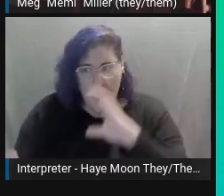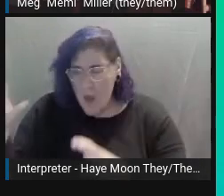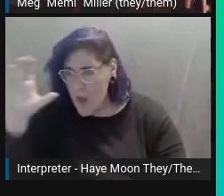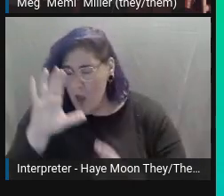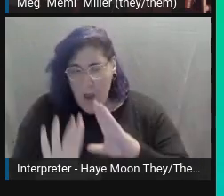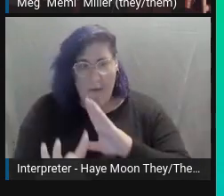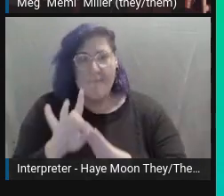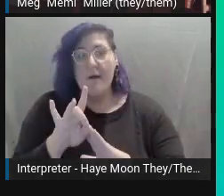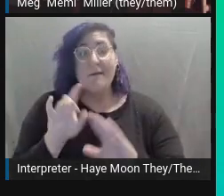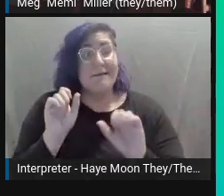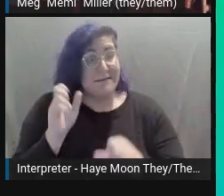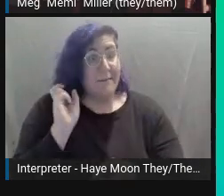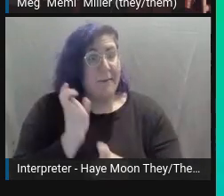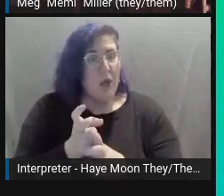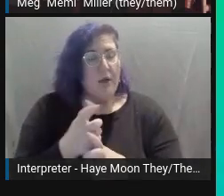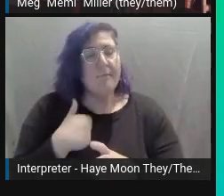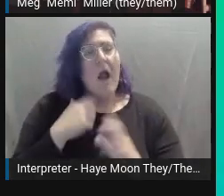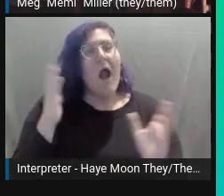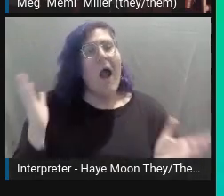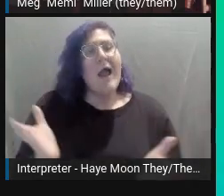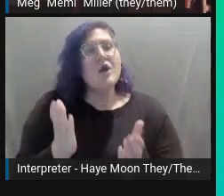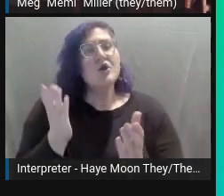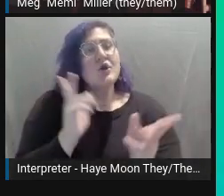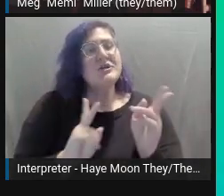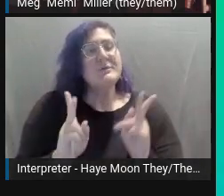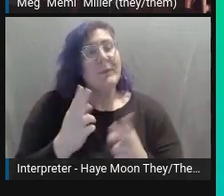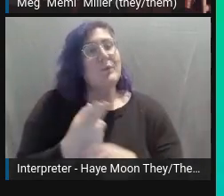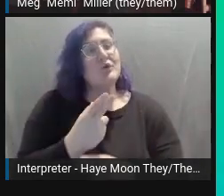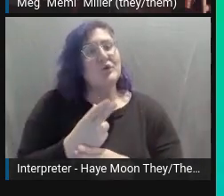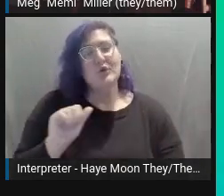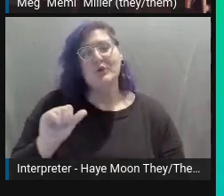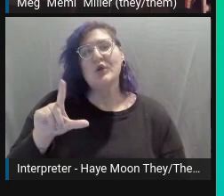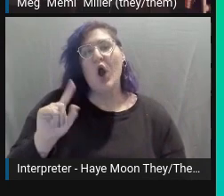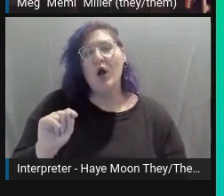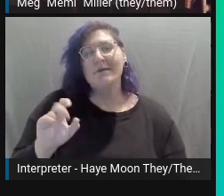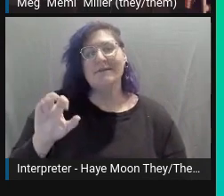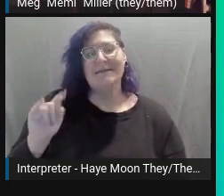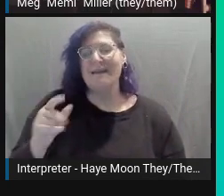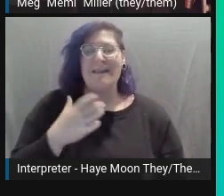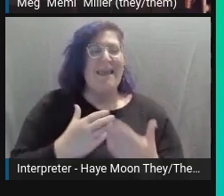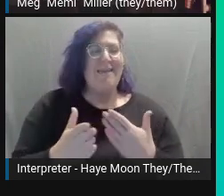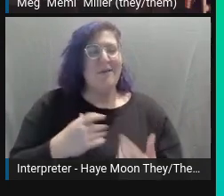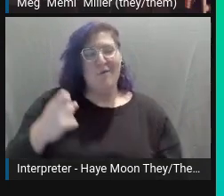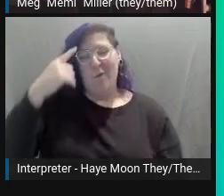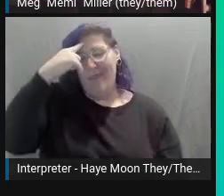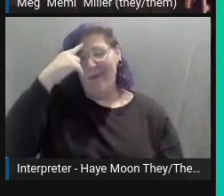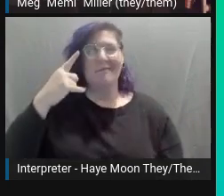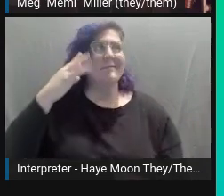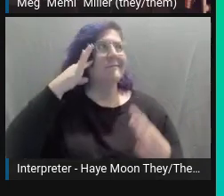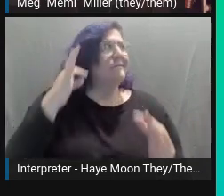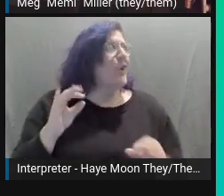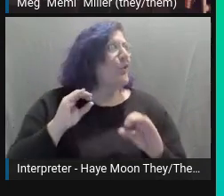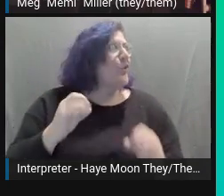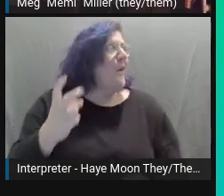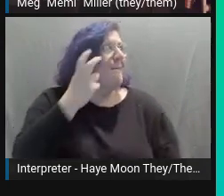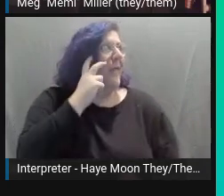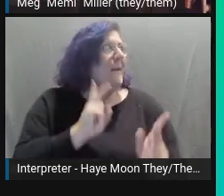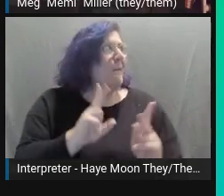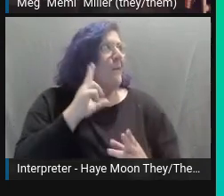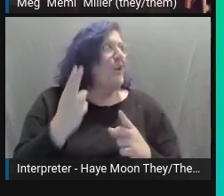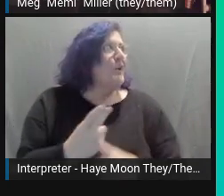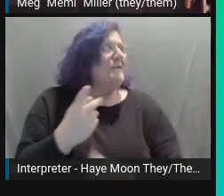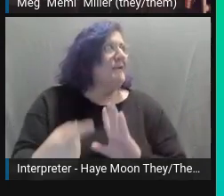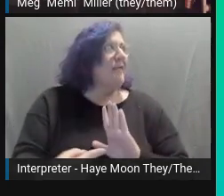I highly encourage users to implement alt text, even if they're confident the recipients aren't visually impaired. For example, I run a Discord server,